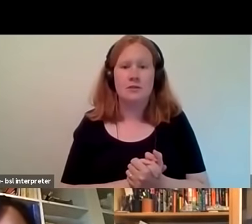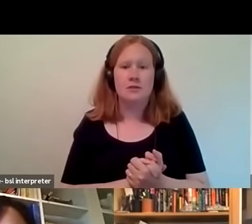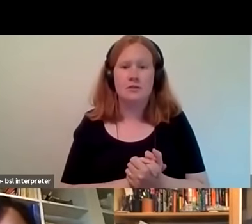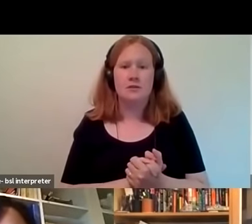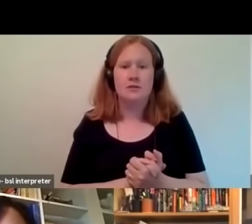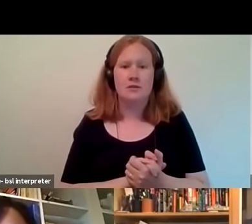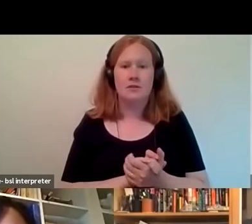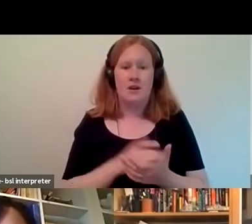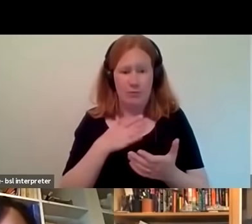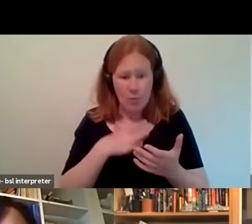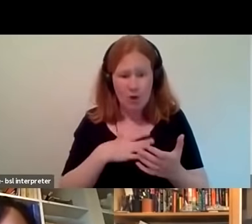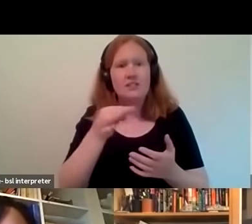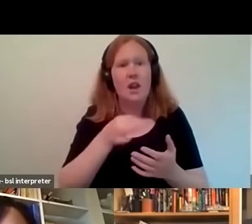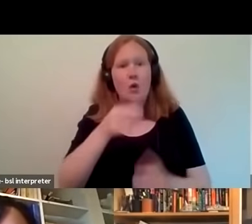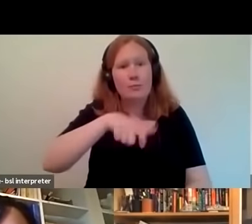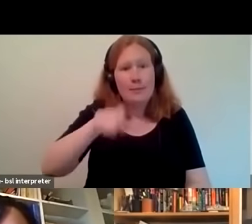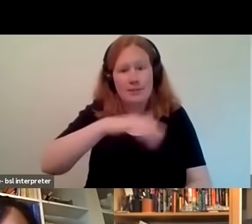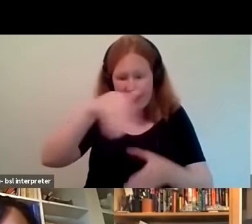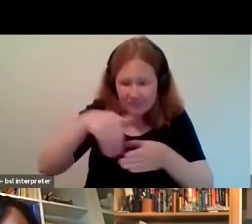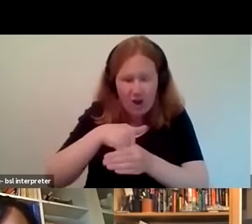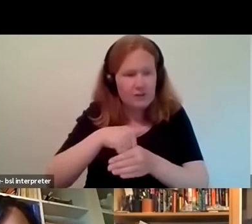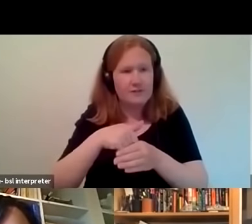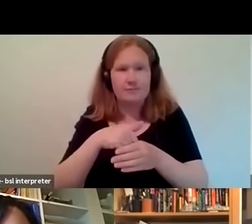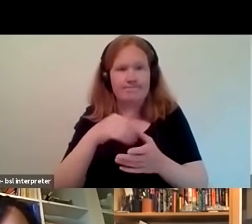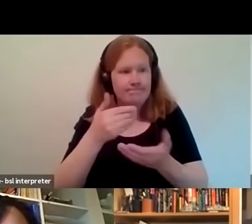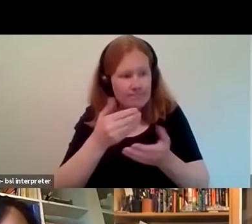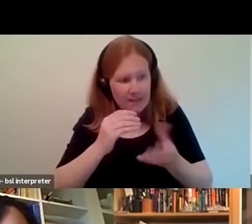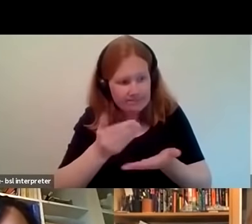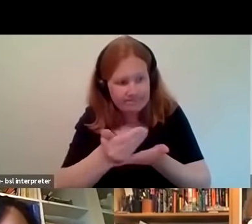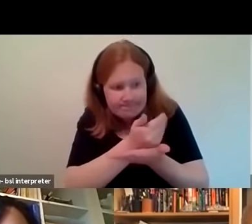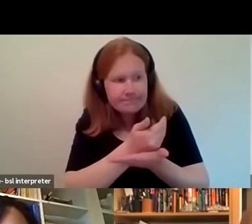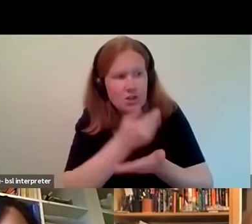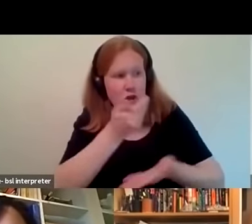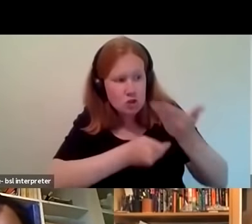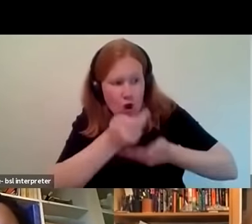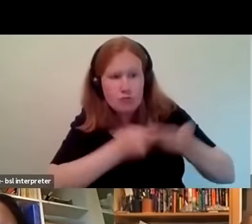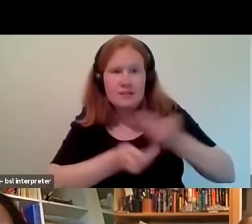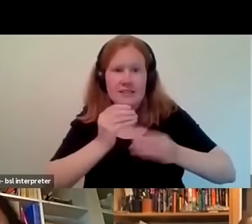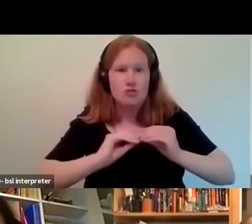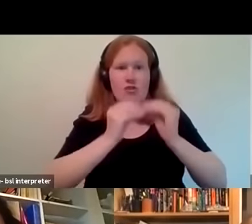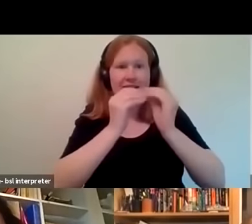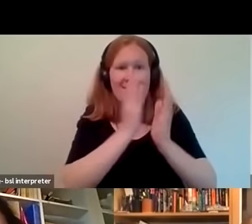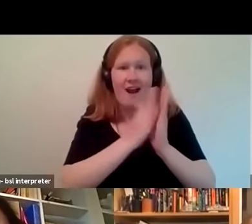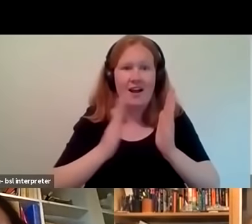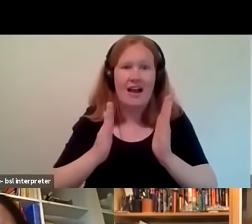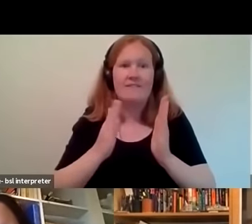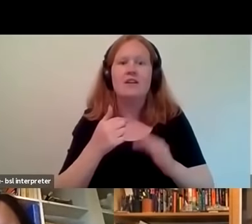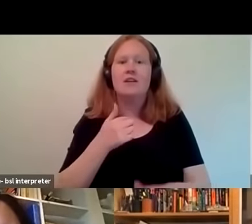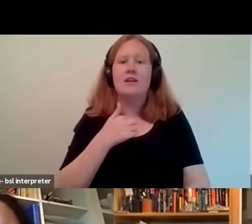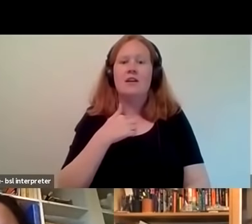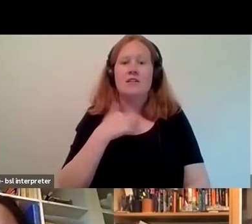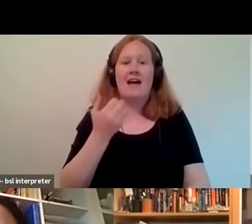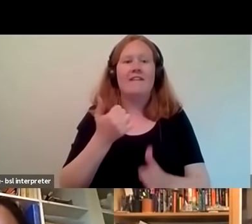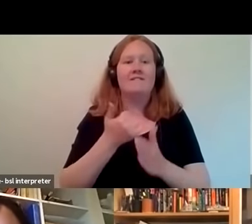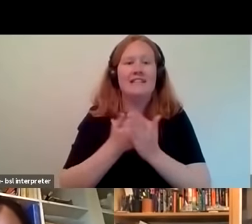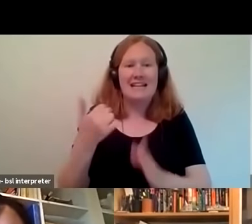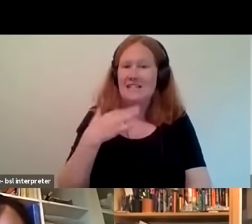and and take part and be part of collecting these stories as well and building this archive and so we have a fantastic group of